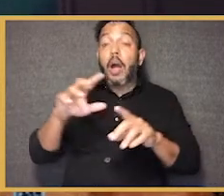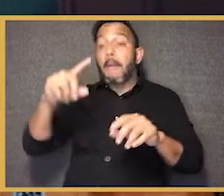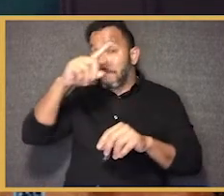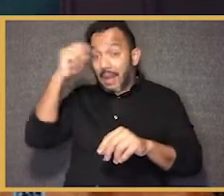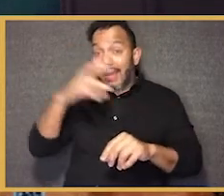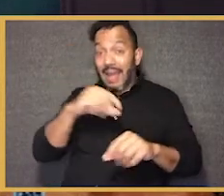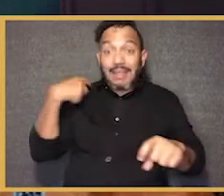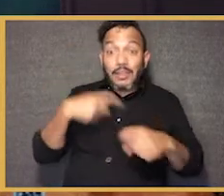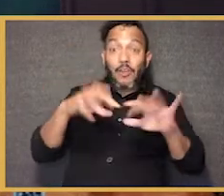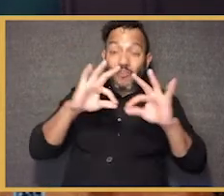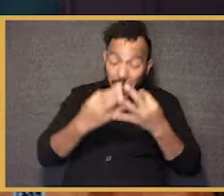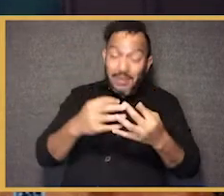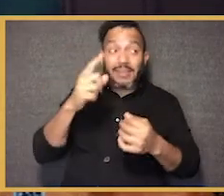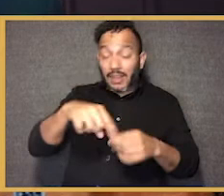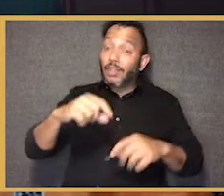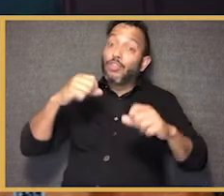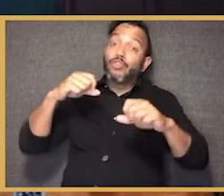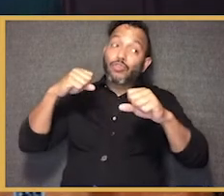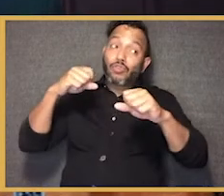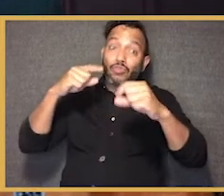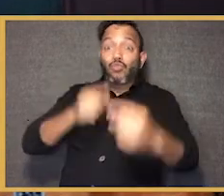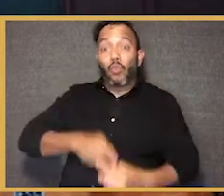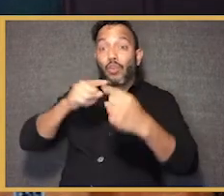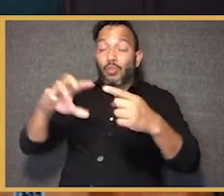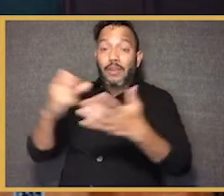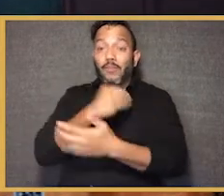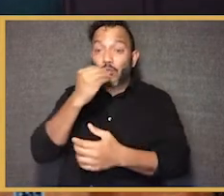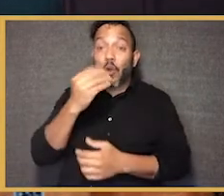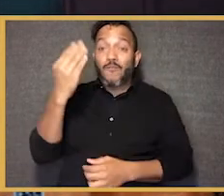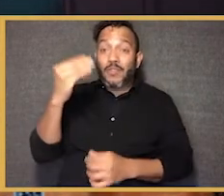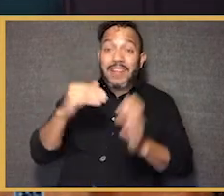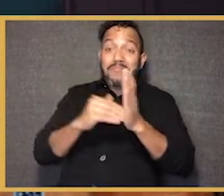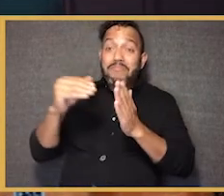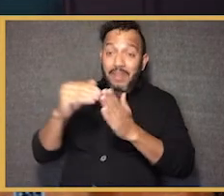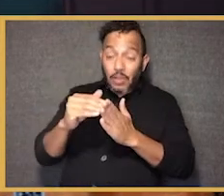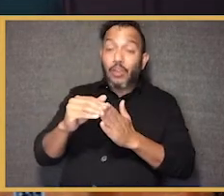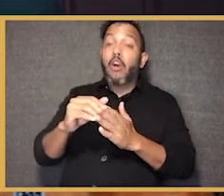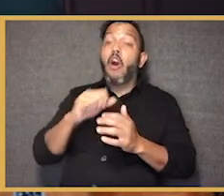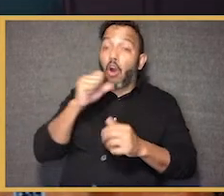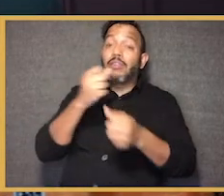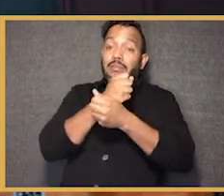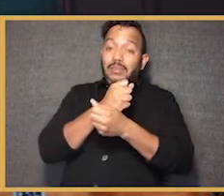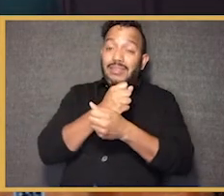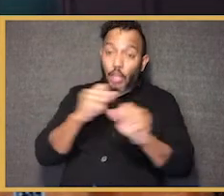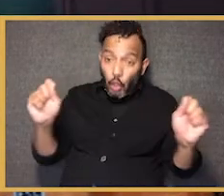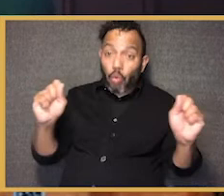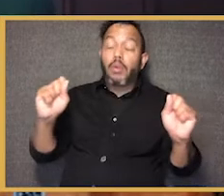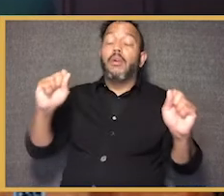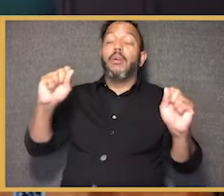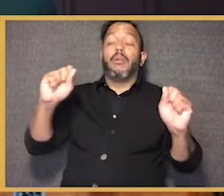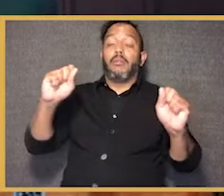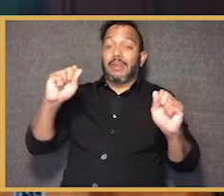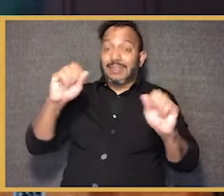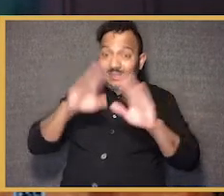black and Latino families are struggling to get food reliably to their kids. 14 million food insecure kids in America. 14